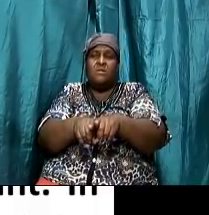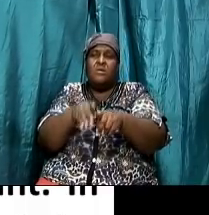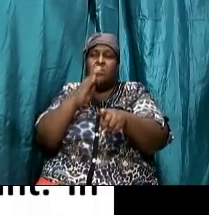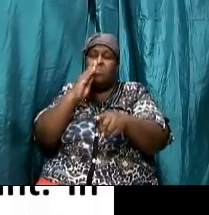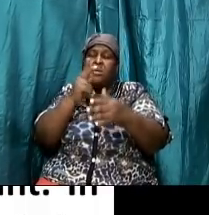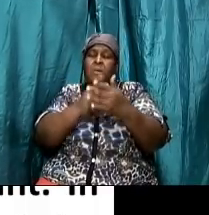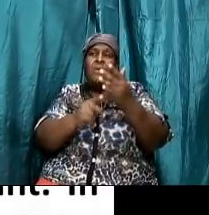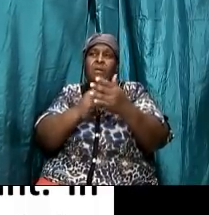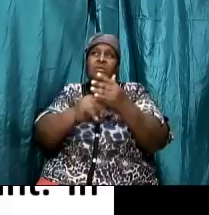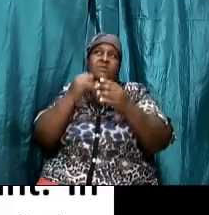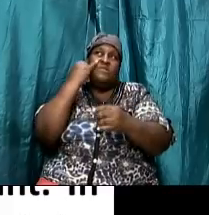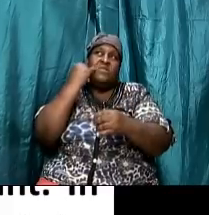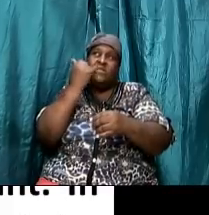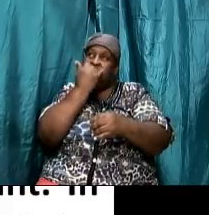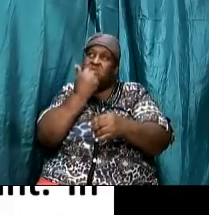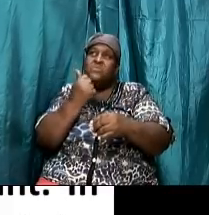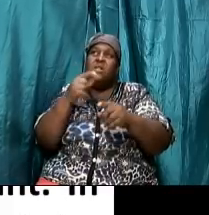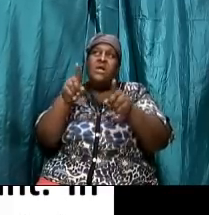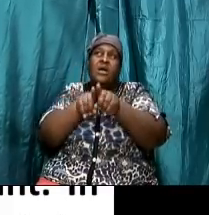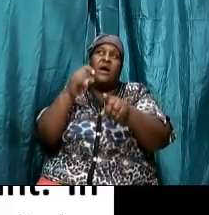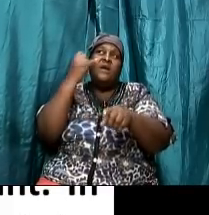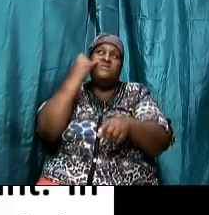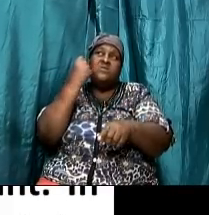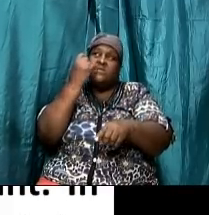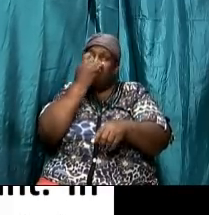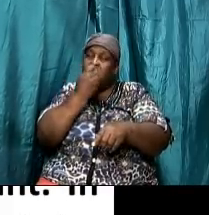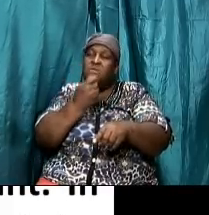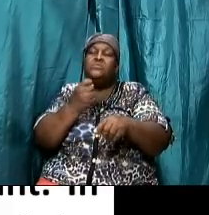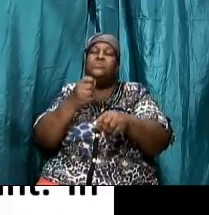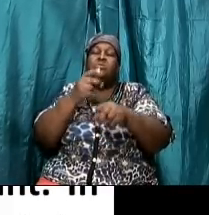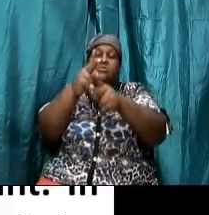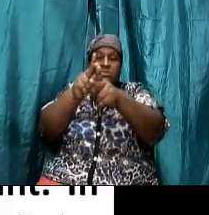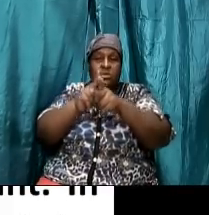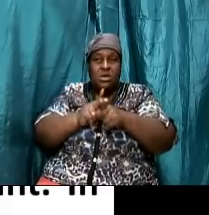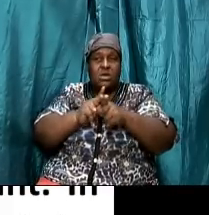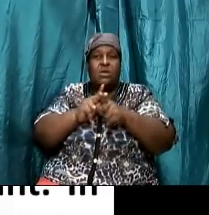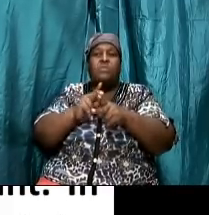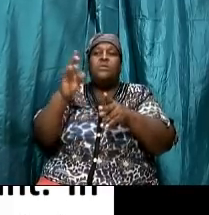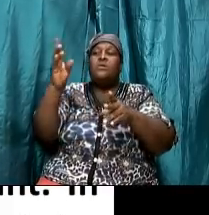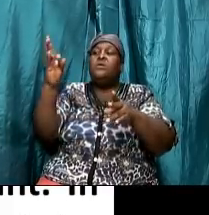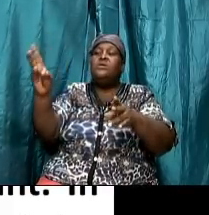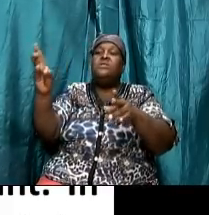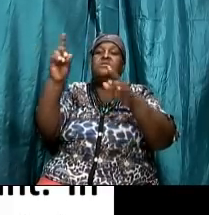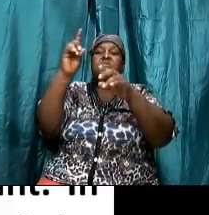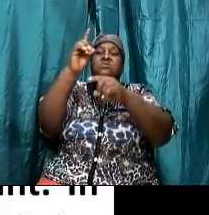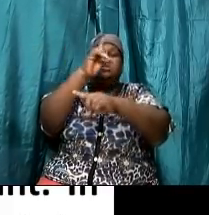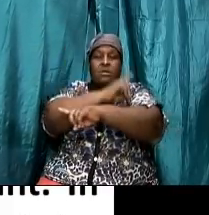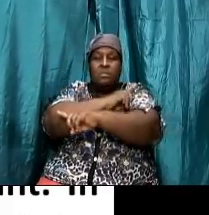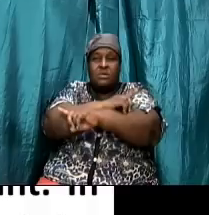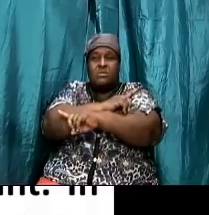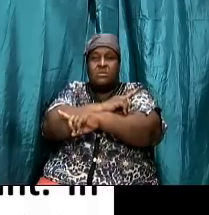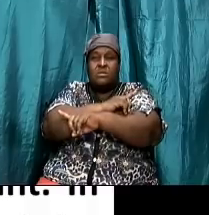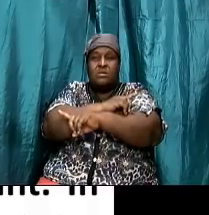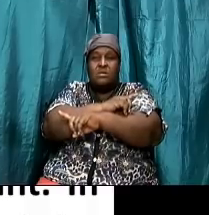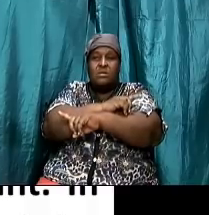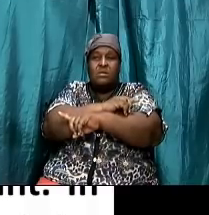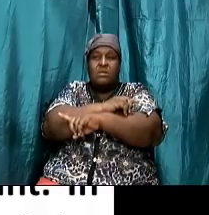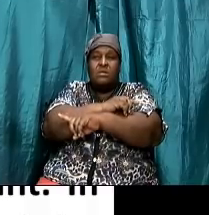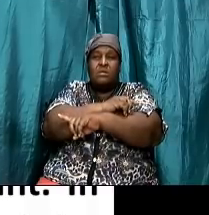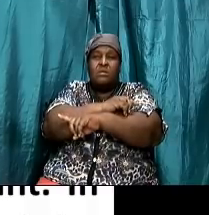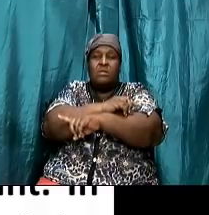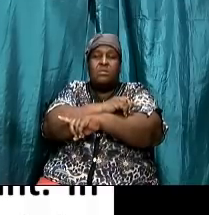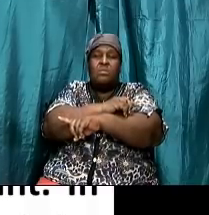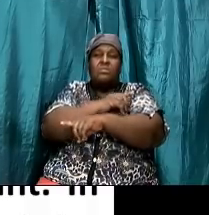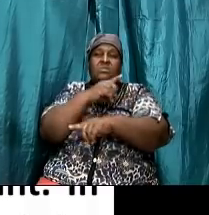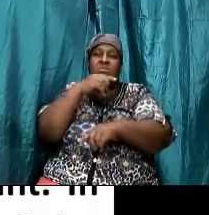israel then as israel you're required to keep the sabbath so when this bible said there were strangers there talk about strangers that joined